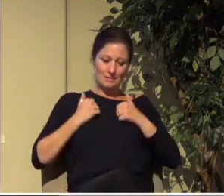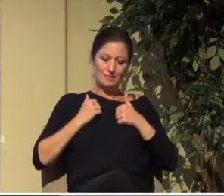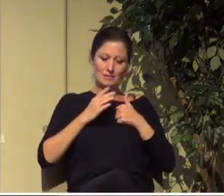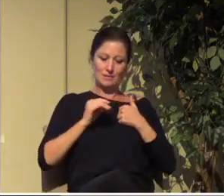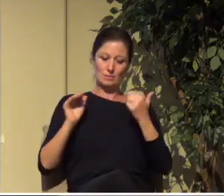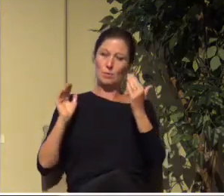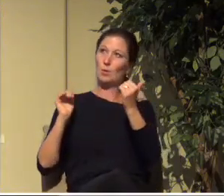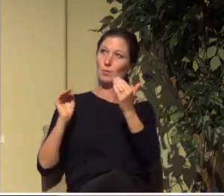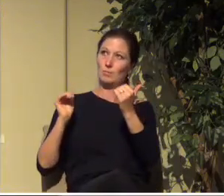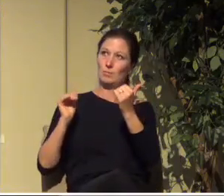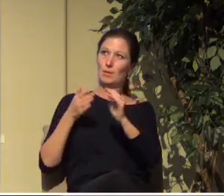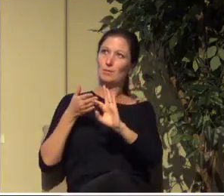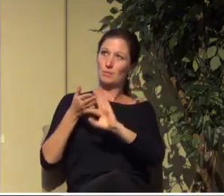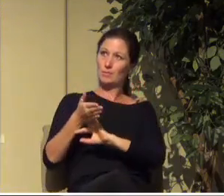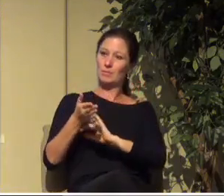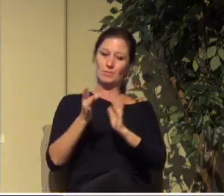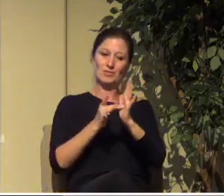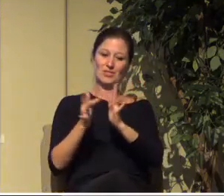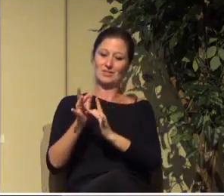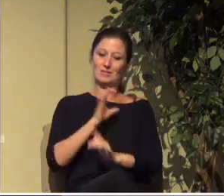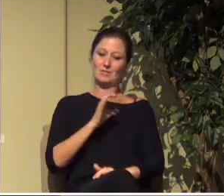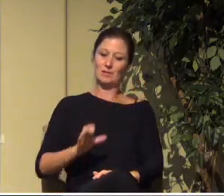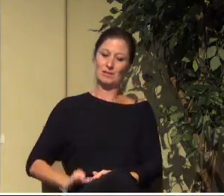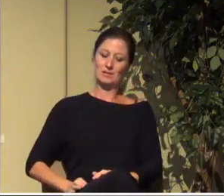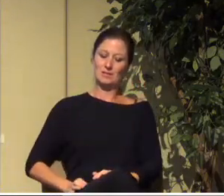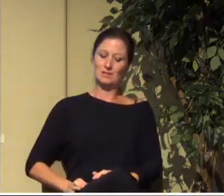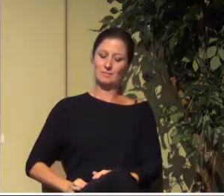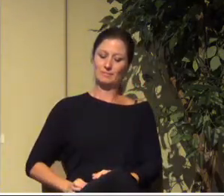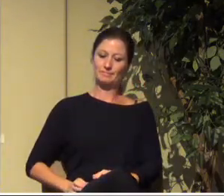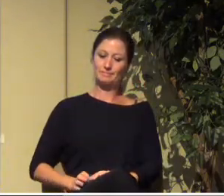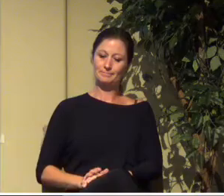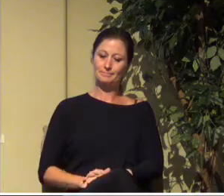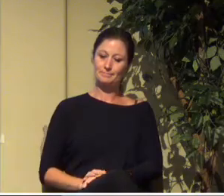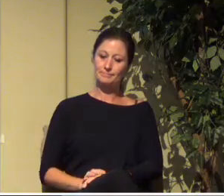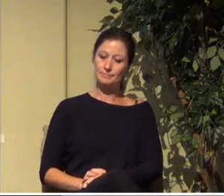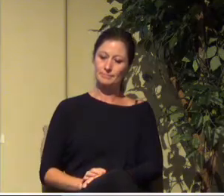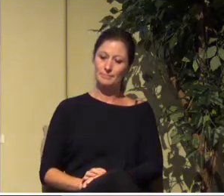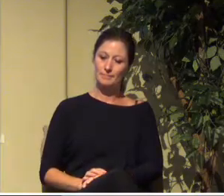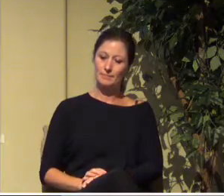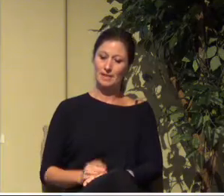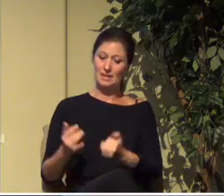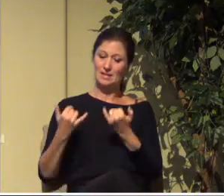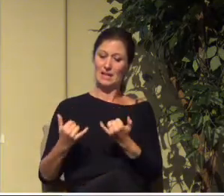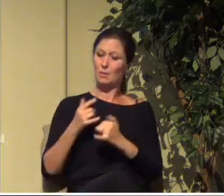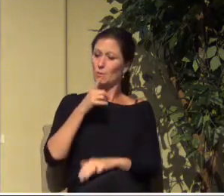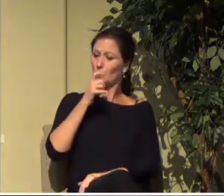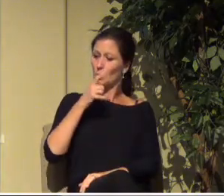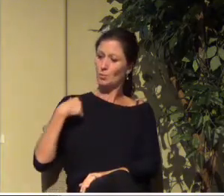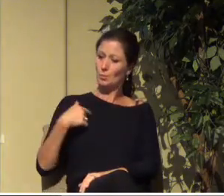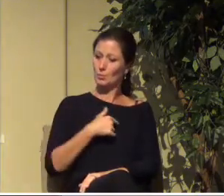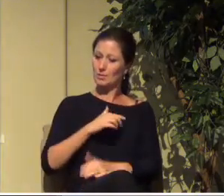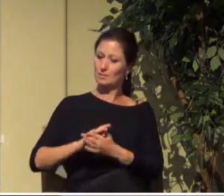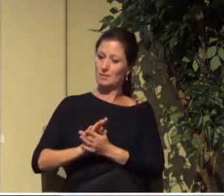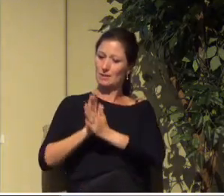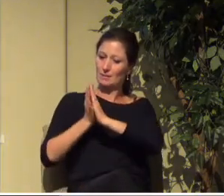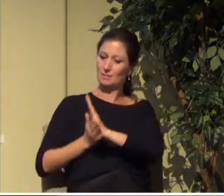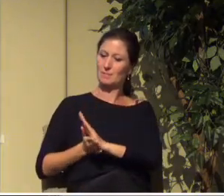through what Jesus Christ has done and for what we now are and who we now are in him